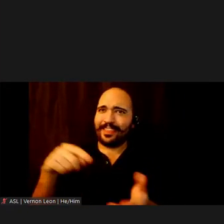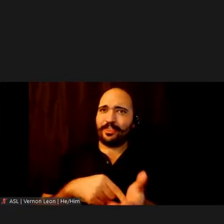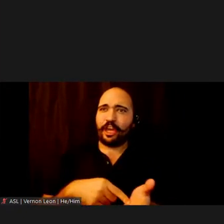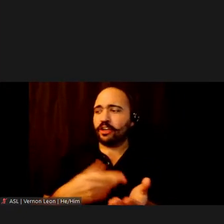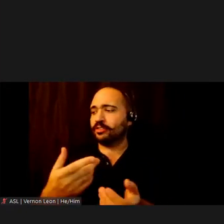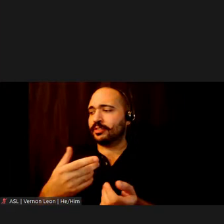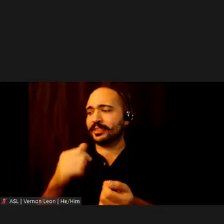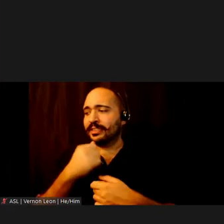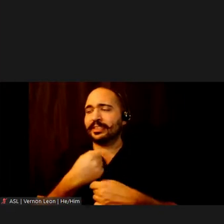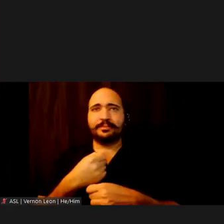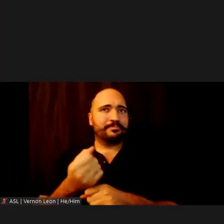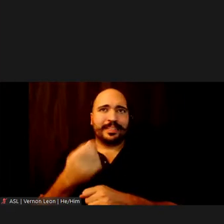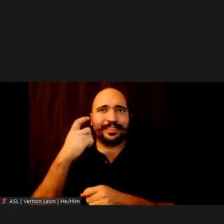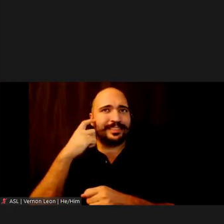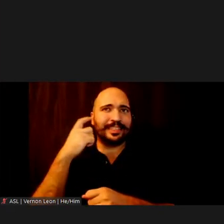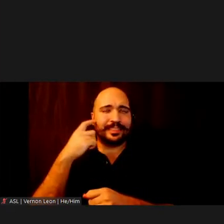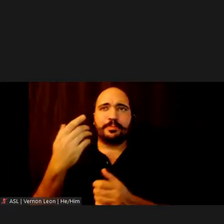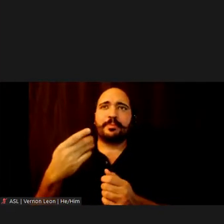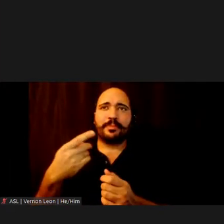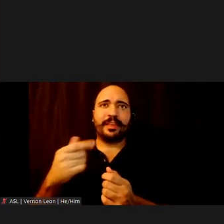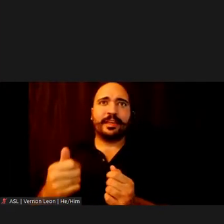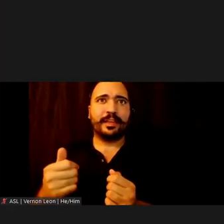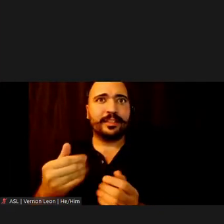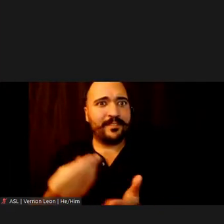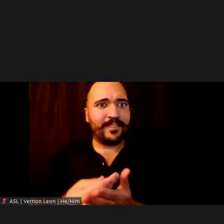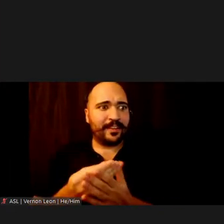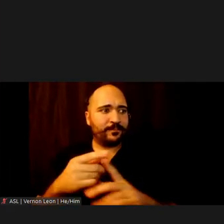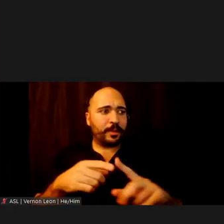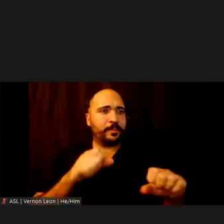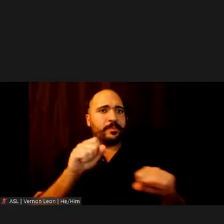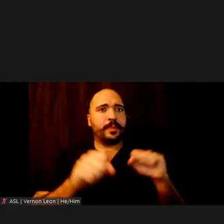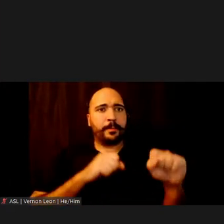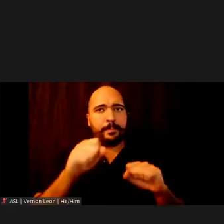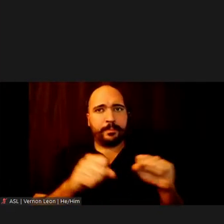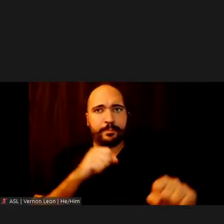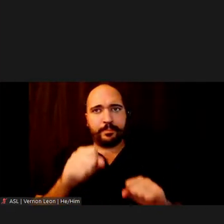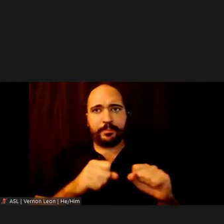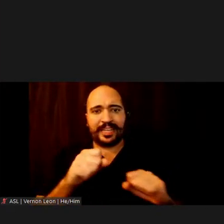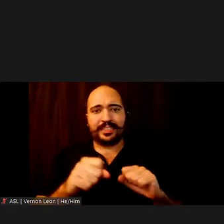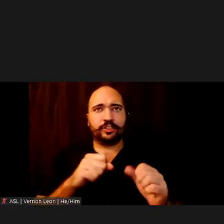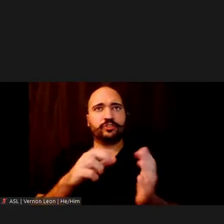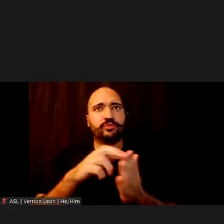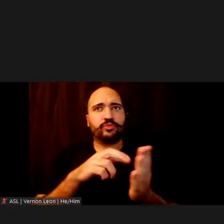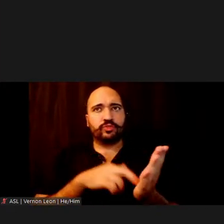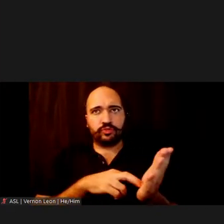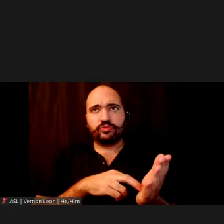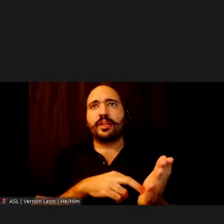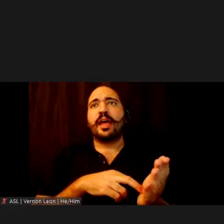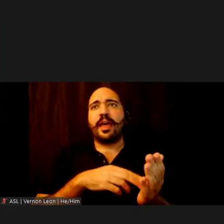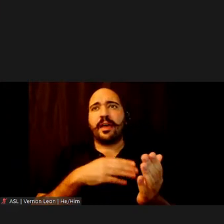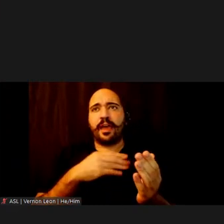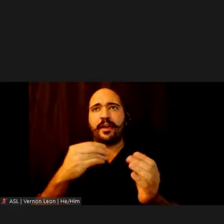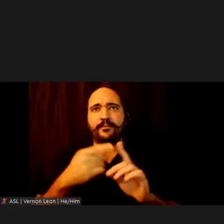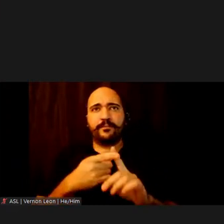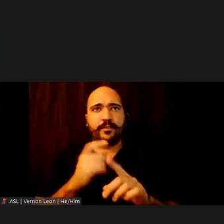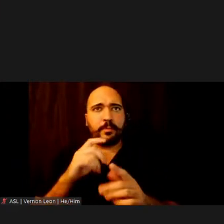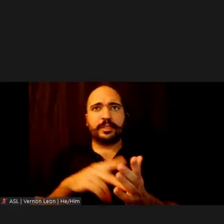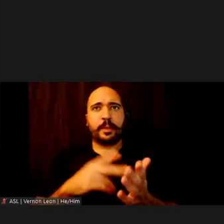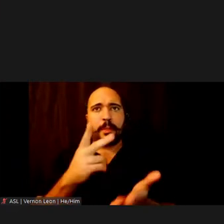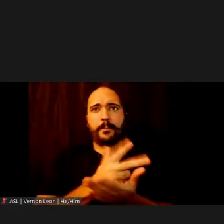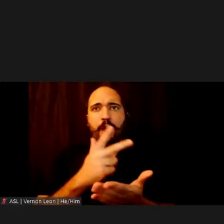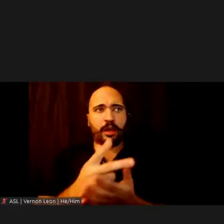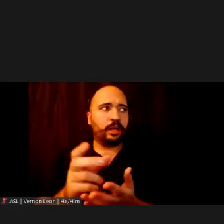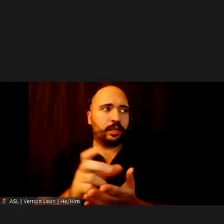It just doesn't even make sense. Maybe they can take funding from the bikes, bikes registration and from double parking